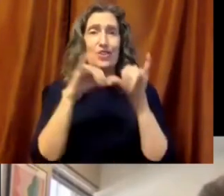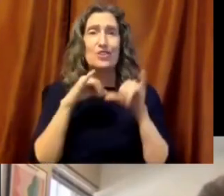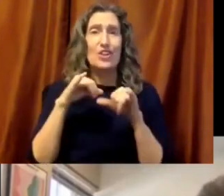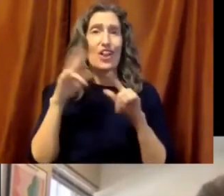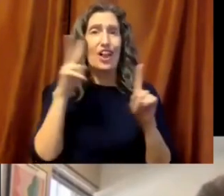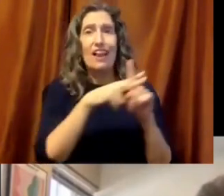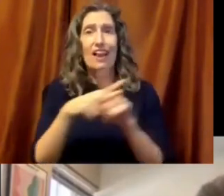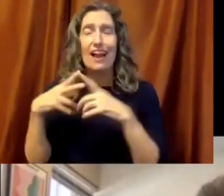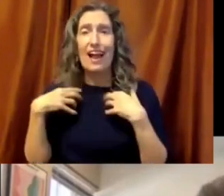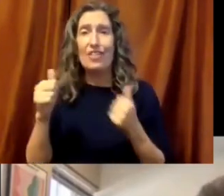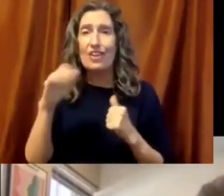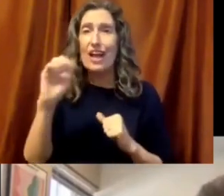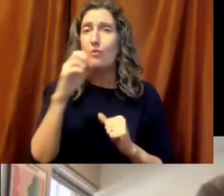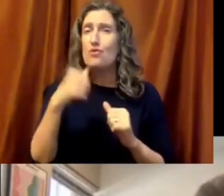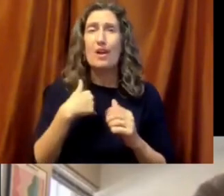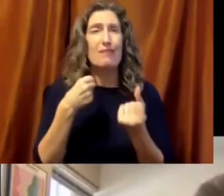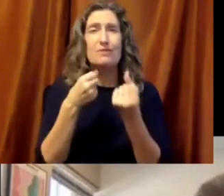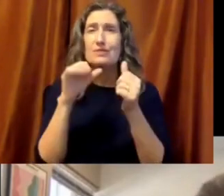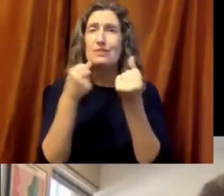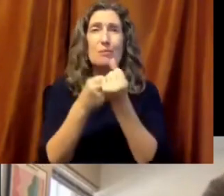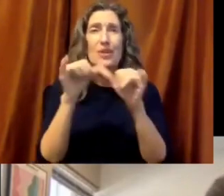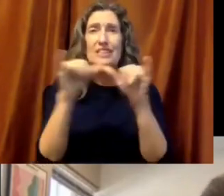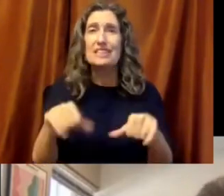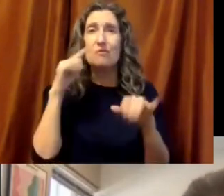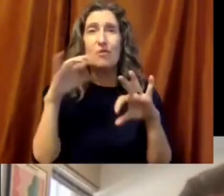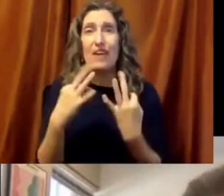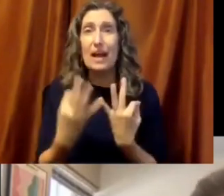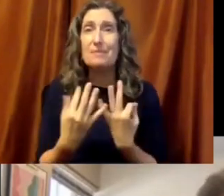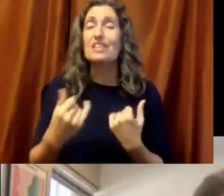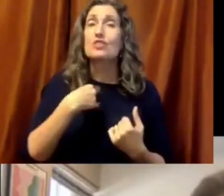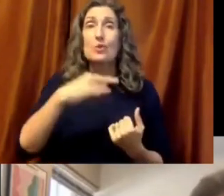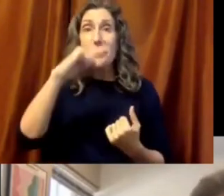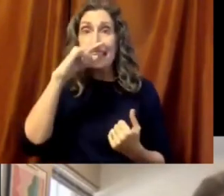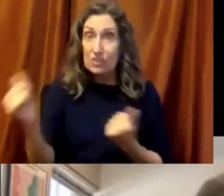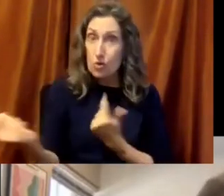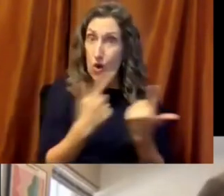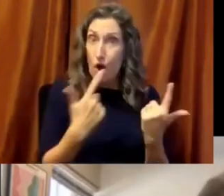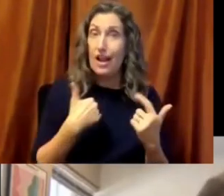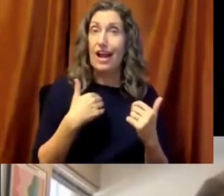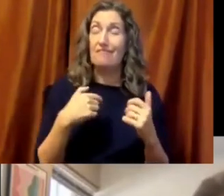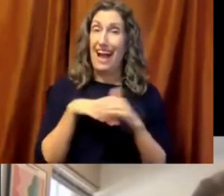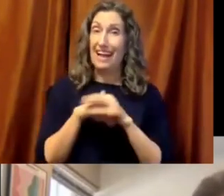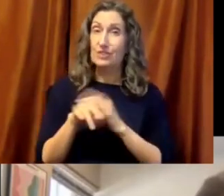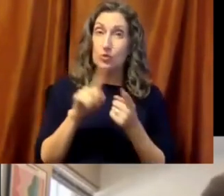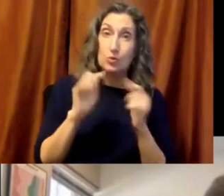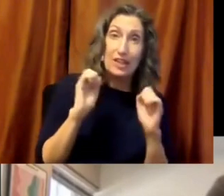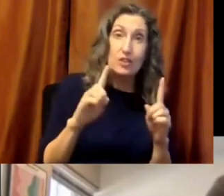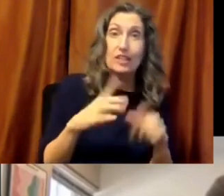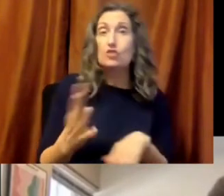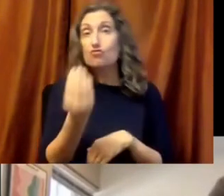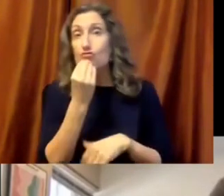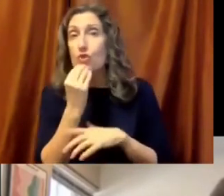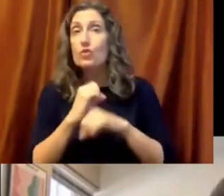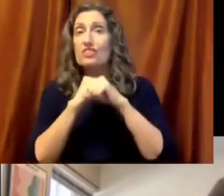have universal health care, we don't have the support systems for children and families to ensure the kids are well taken